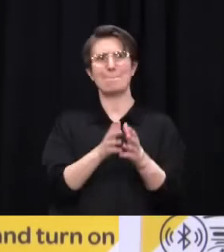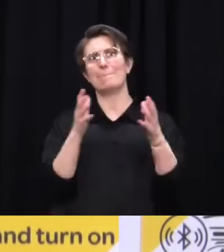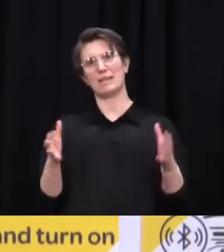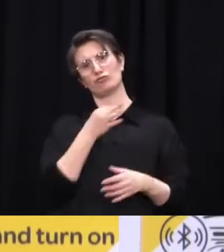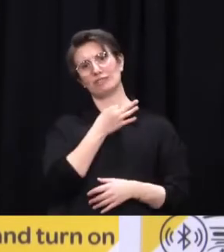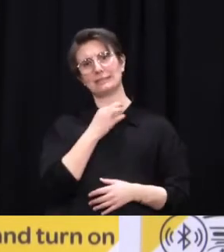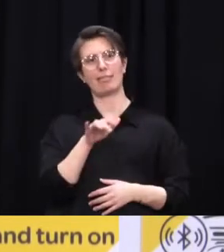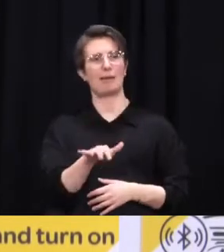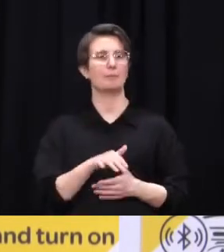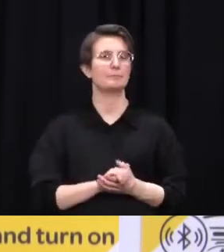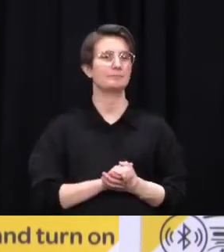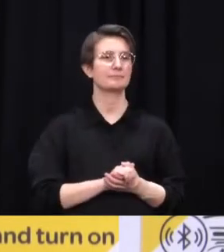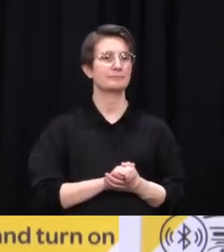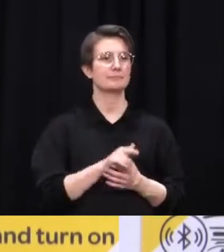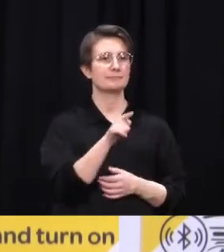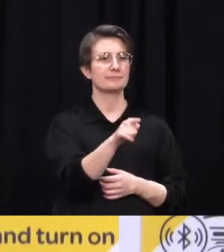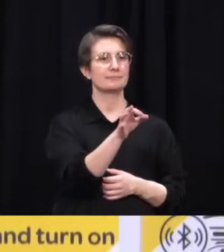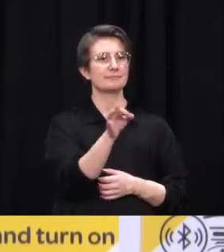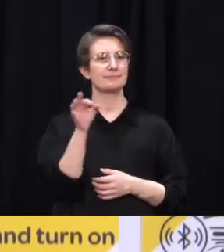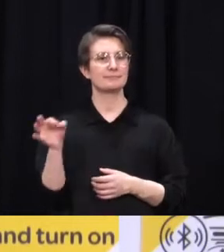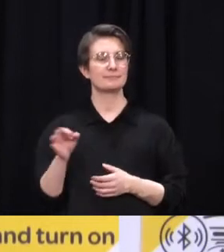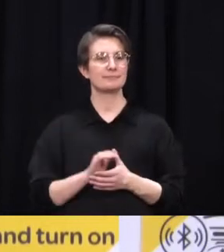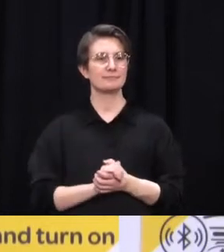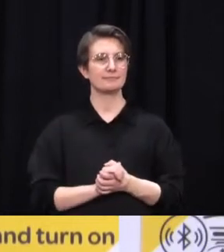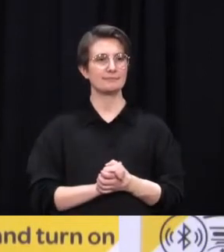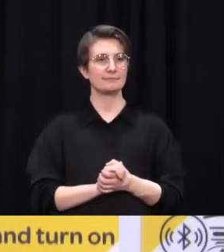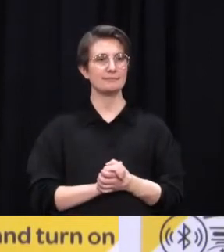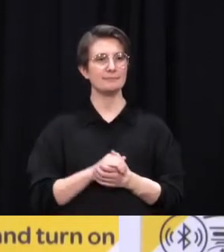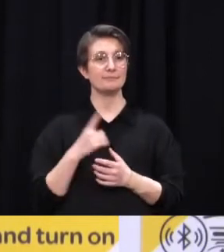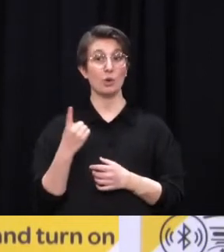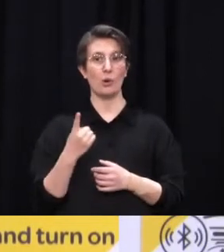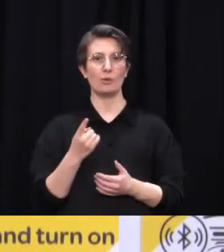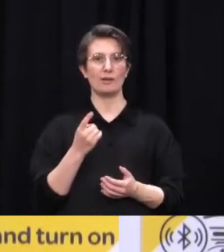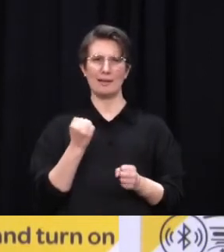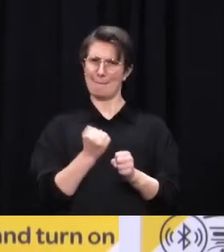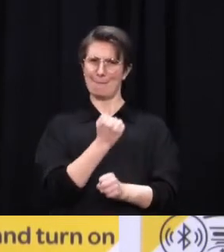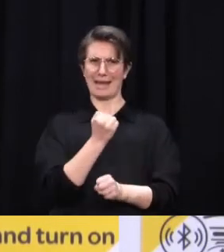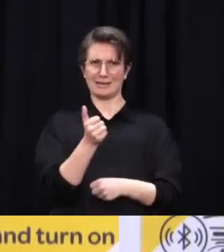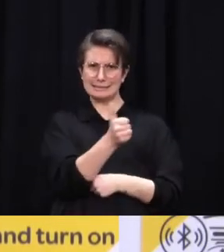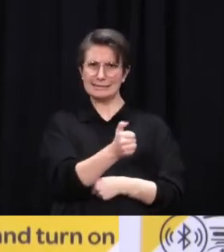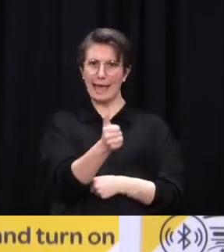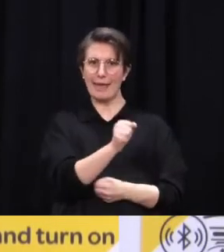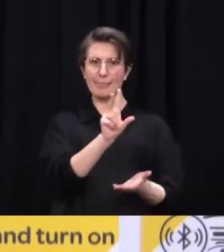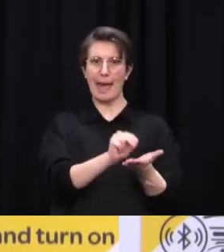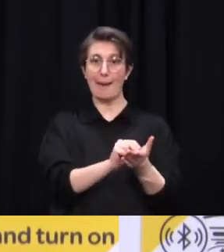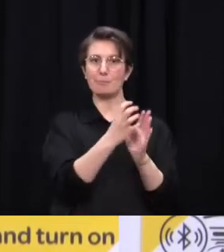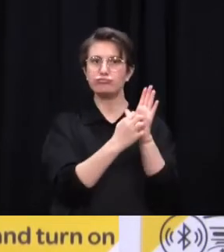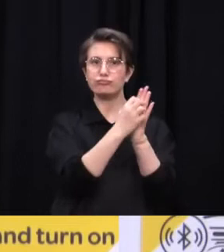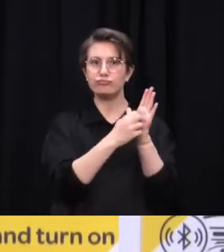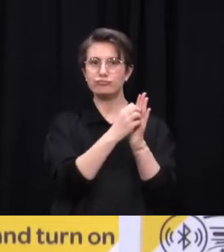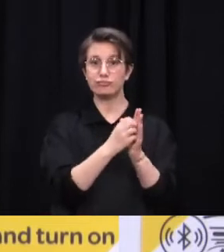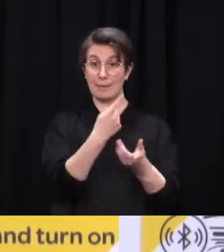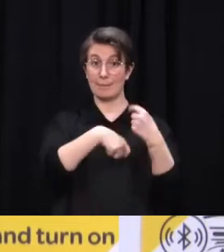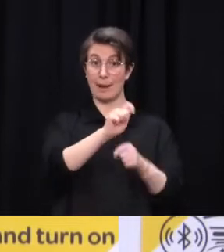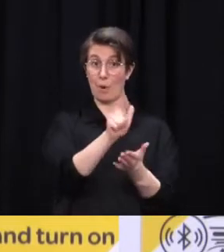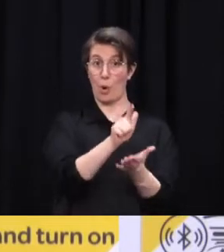On the mandatory QR code scanning, did you have to expedite this decision because you were finding that so few people who you needed to contact weren't